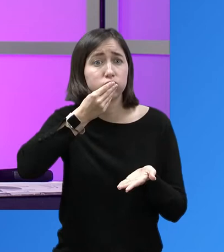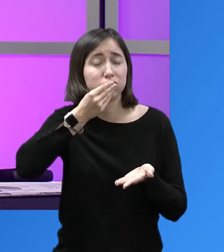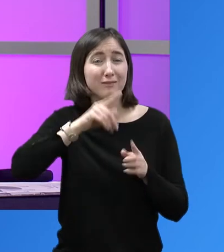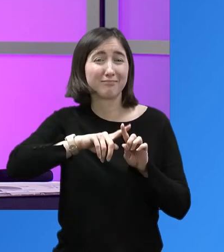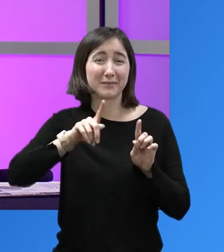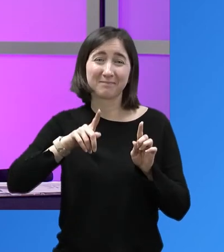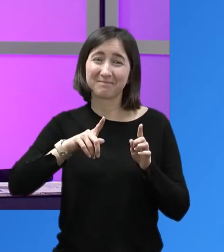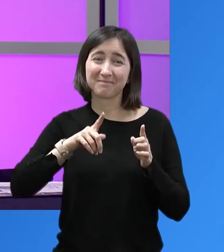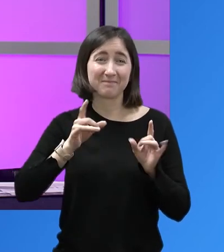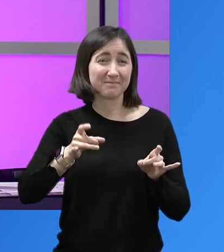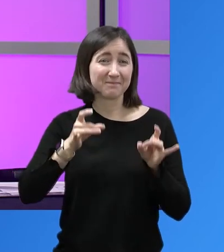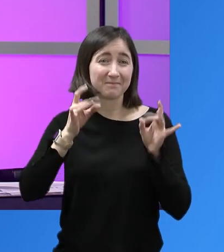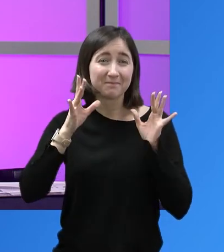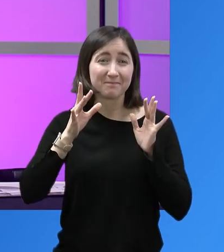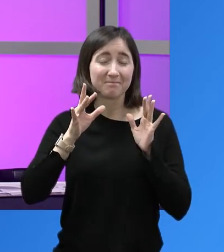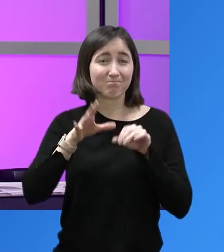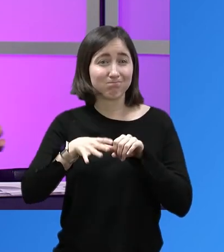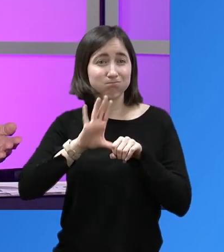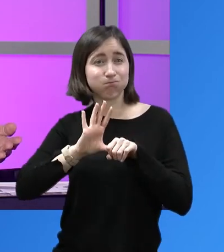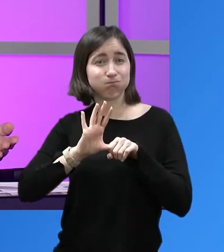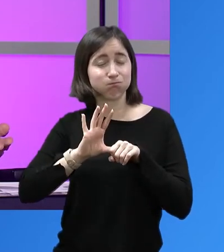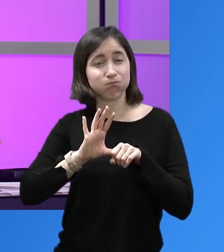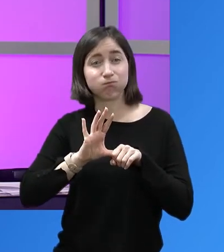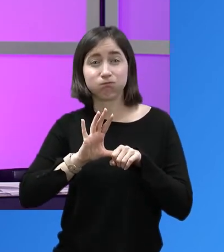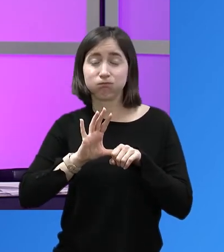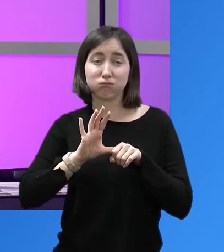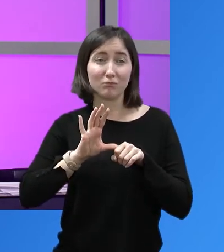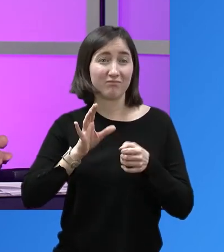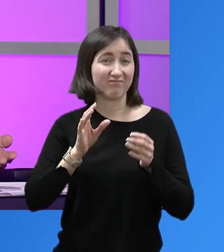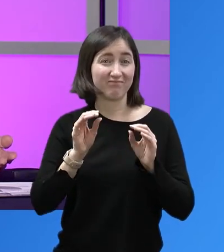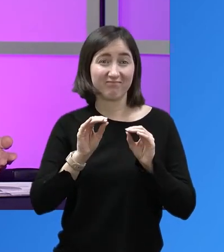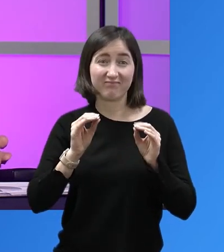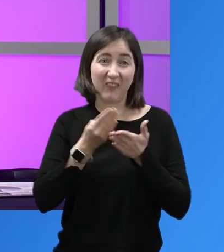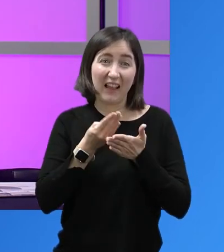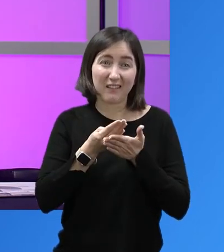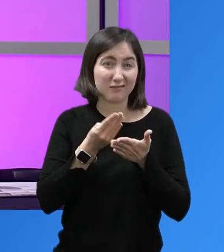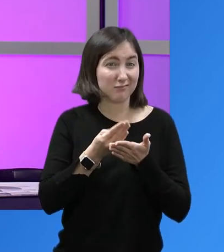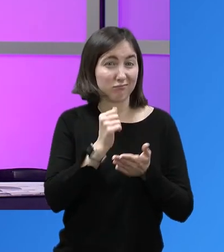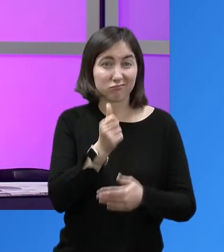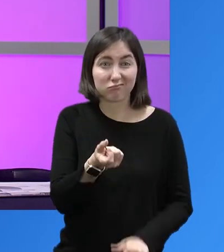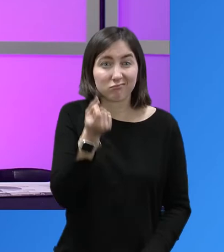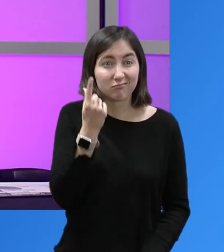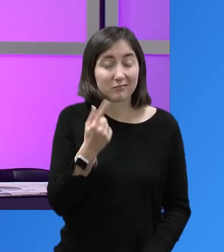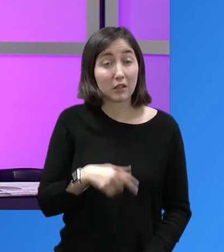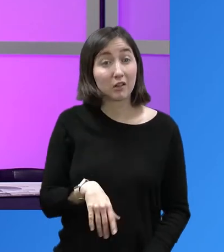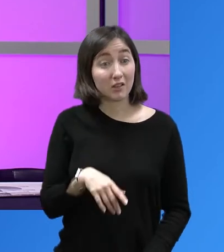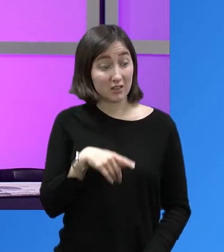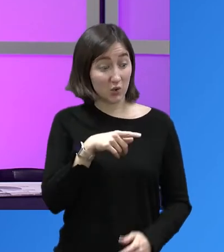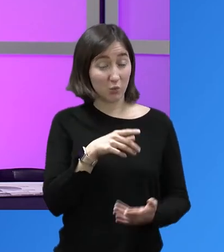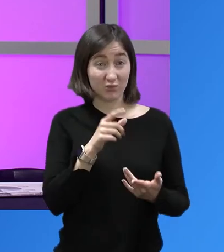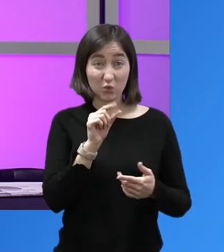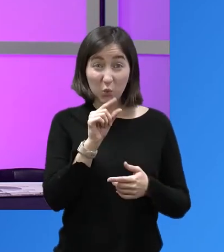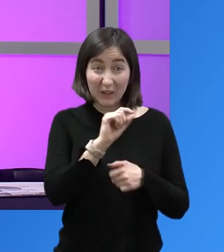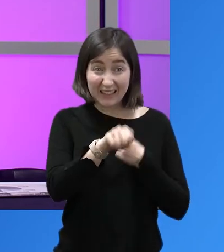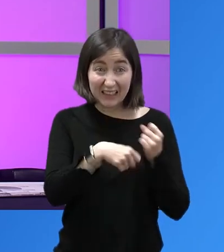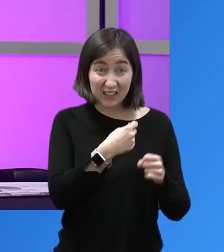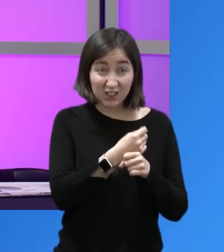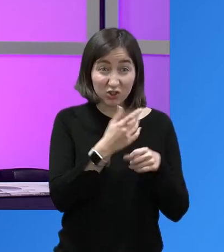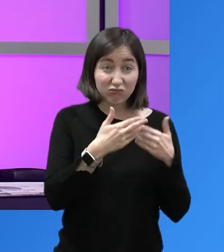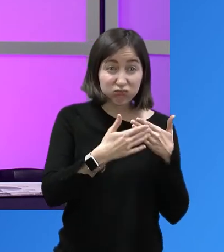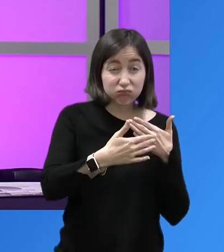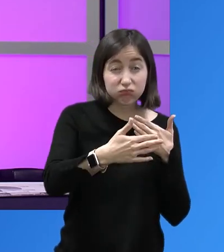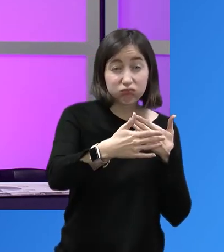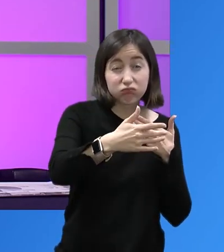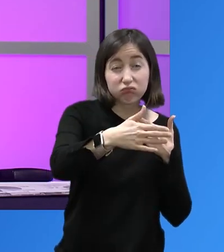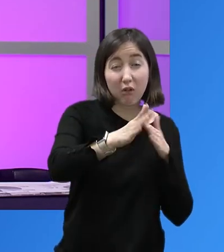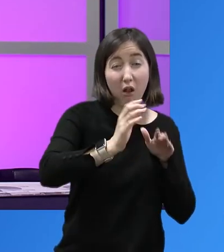bookkeeper who really wasn't doing a good job. So after 20 years, they ended up with nothing, no, nothing but their social security